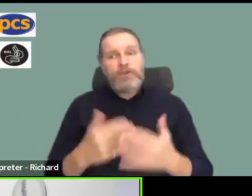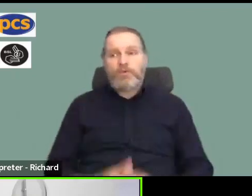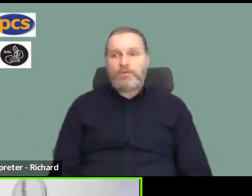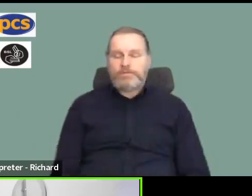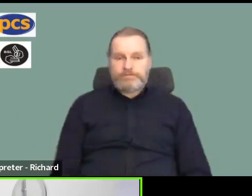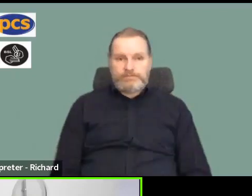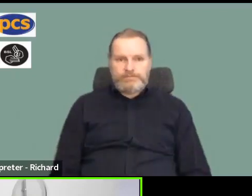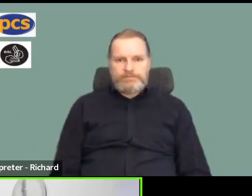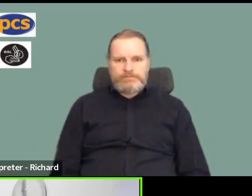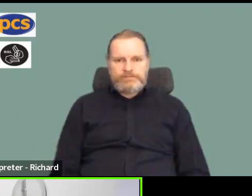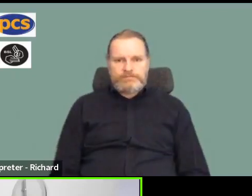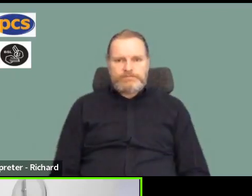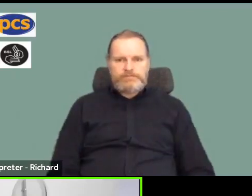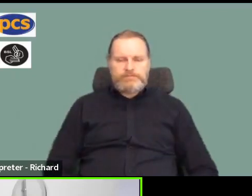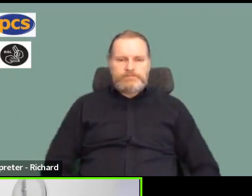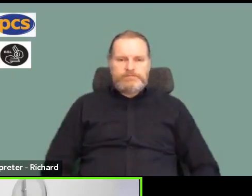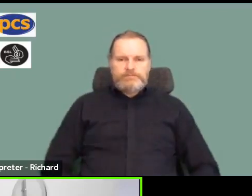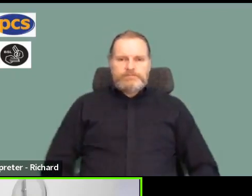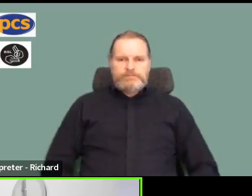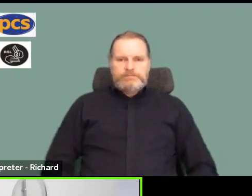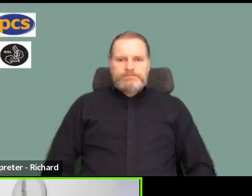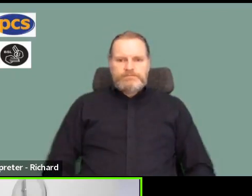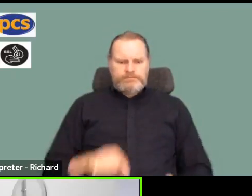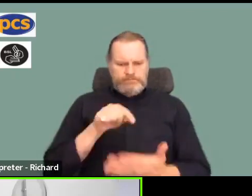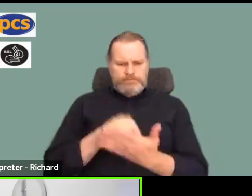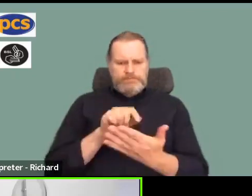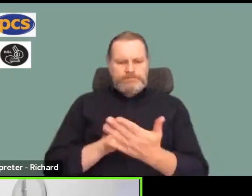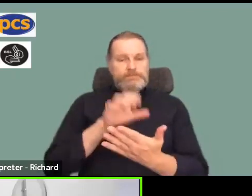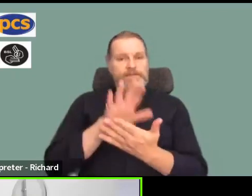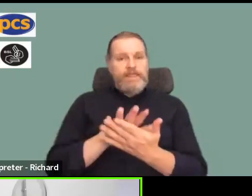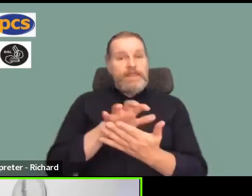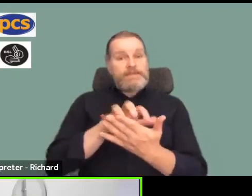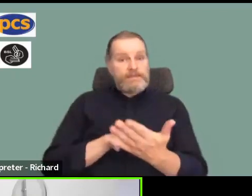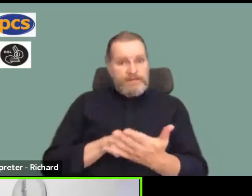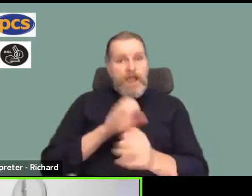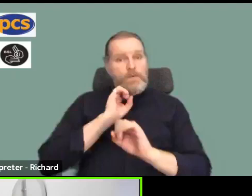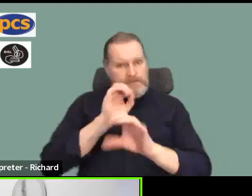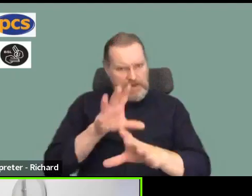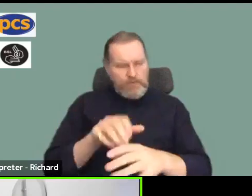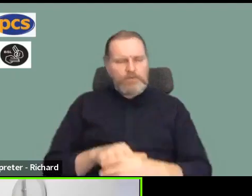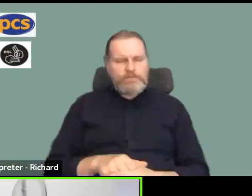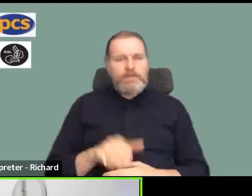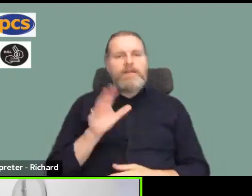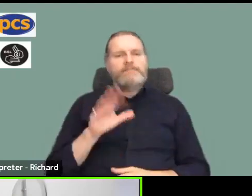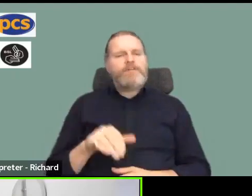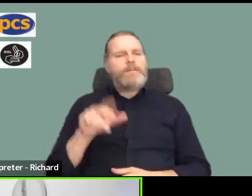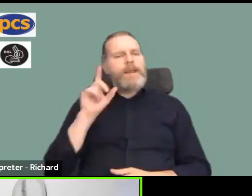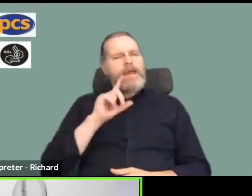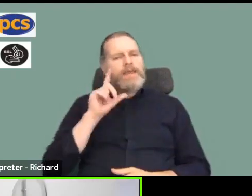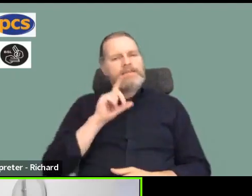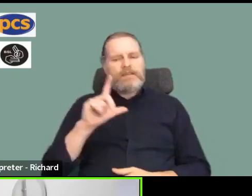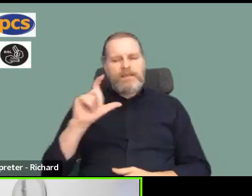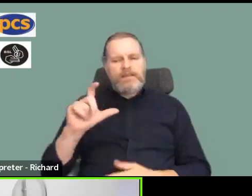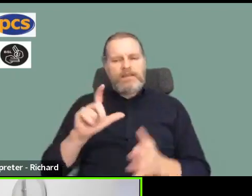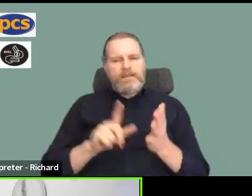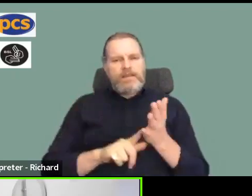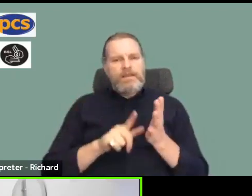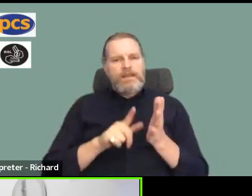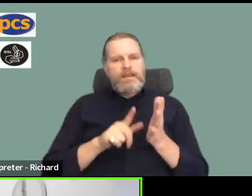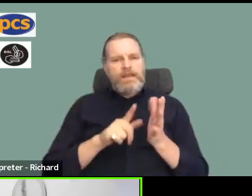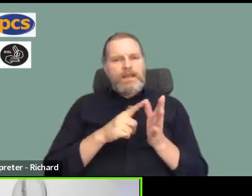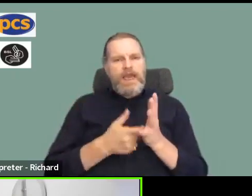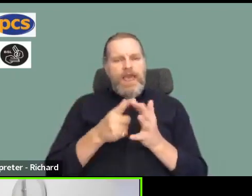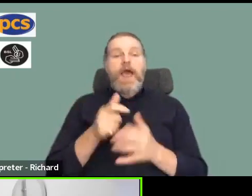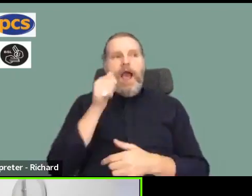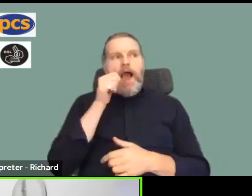start off with a couple of statements because I think they're quite good ones to read out. So, Claire, I know we are struggling with bills and it's not winter yet,